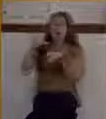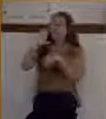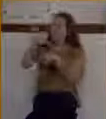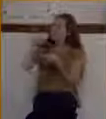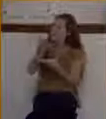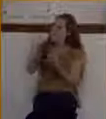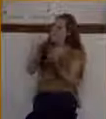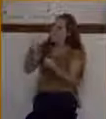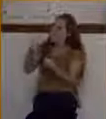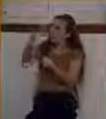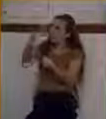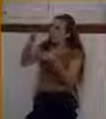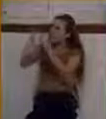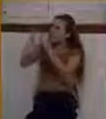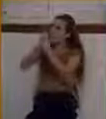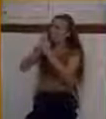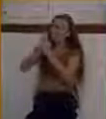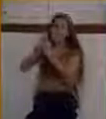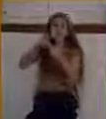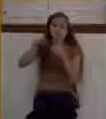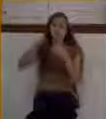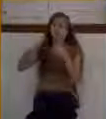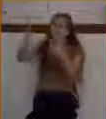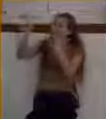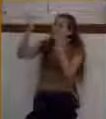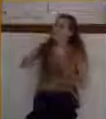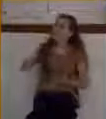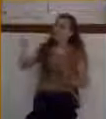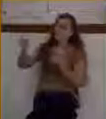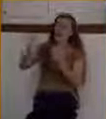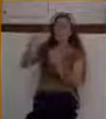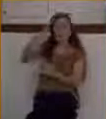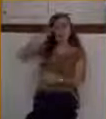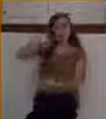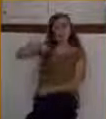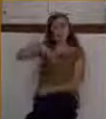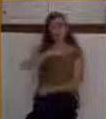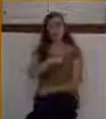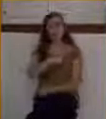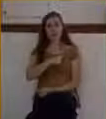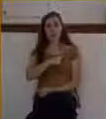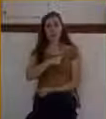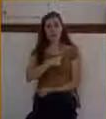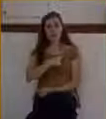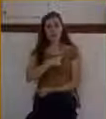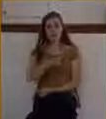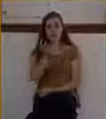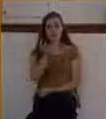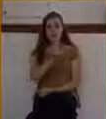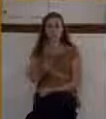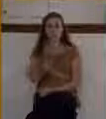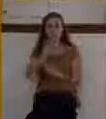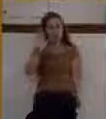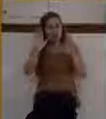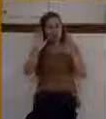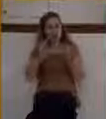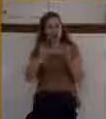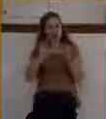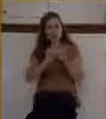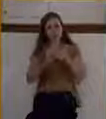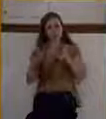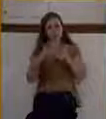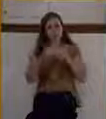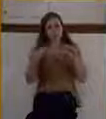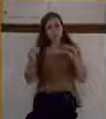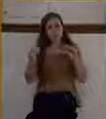and it results in the mercy of God on our behalf. What a great story. What great lessons